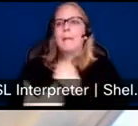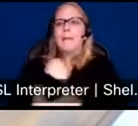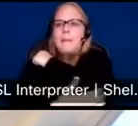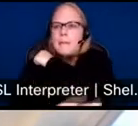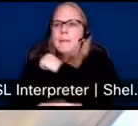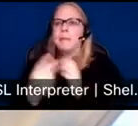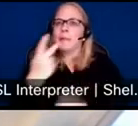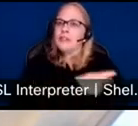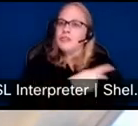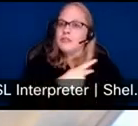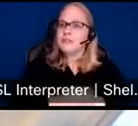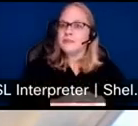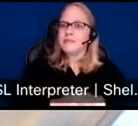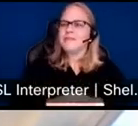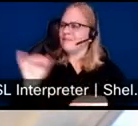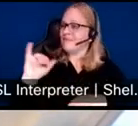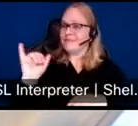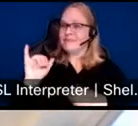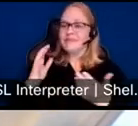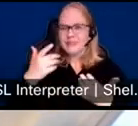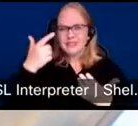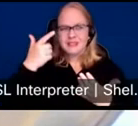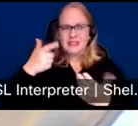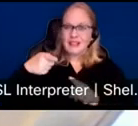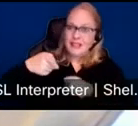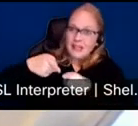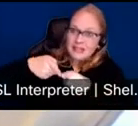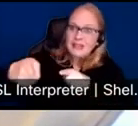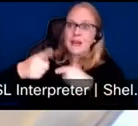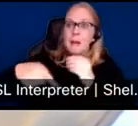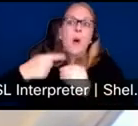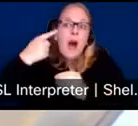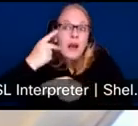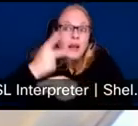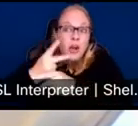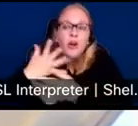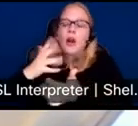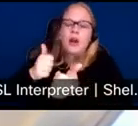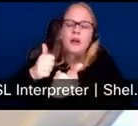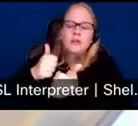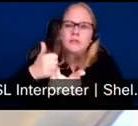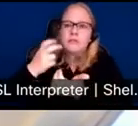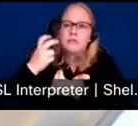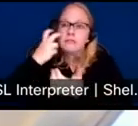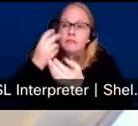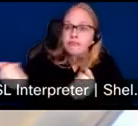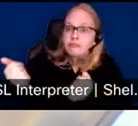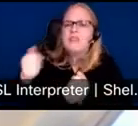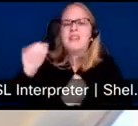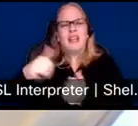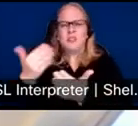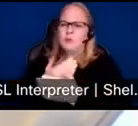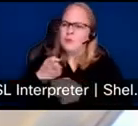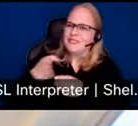space is just a sector that most investors we spoke with didn't have any experience in and were wary of. And I think